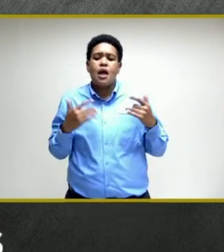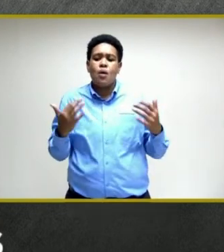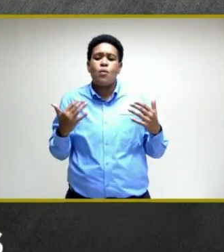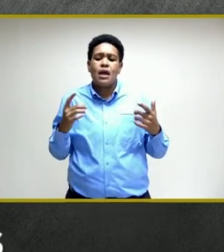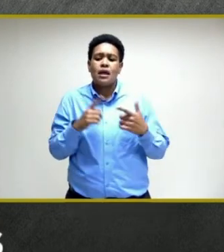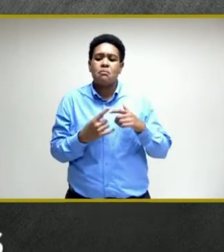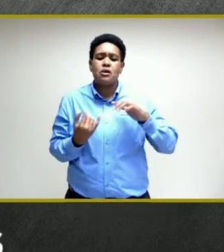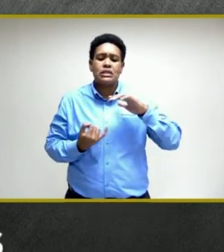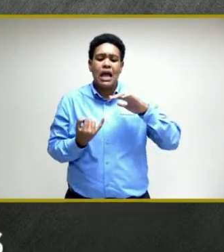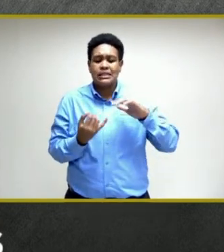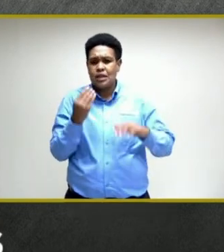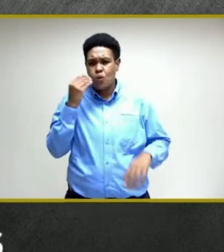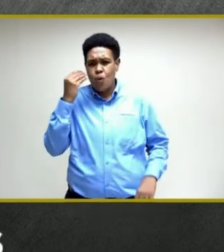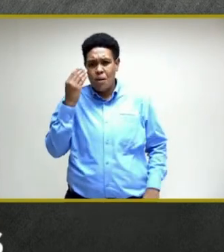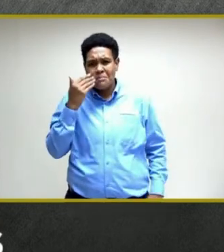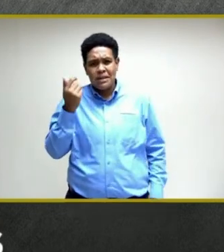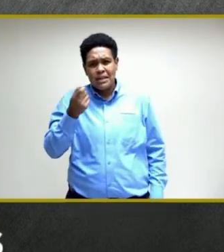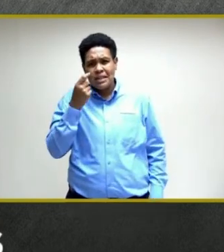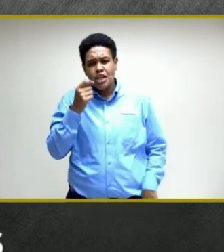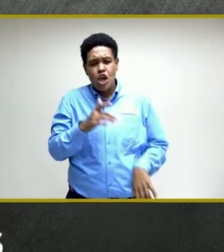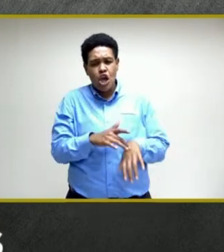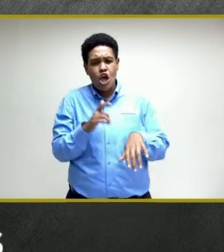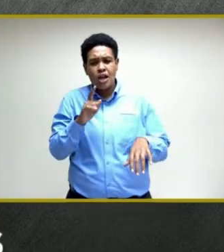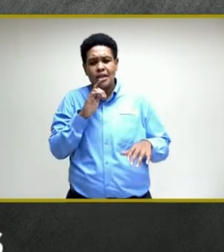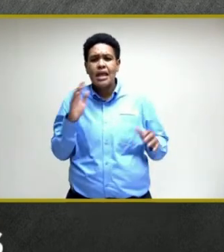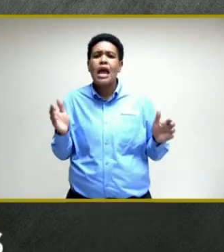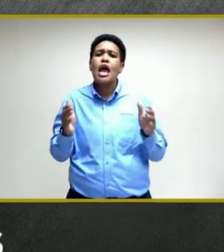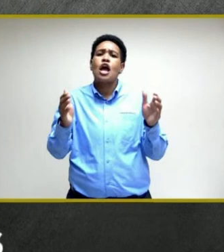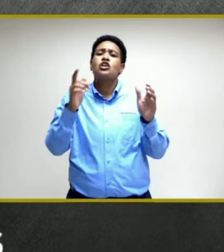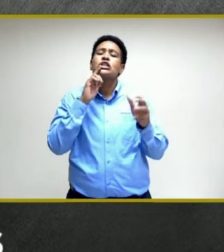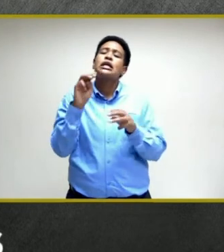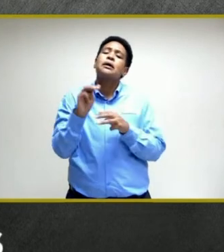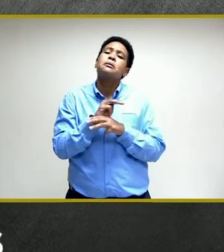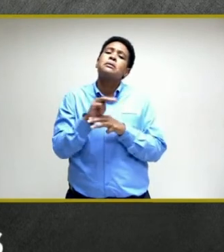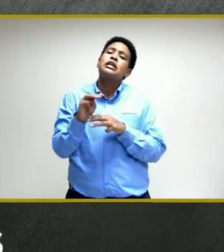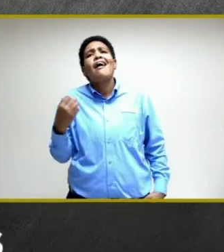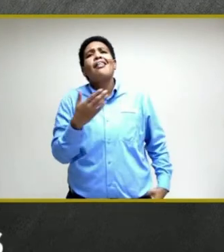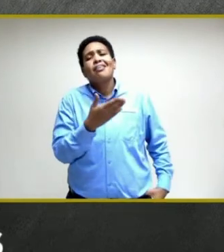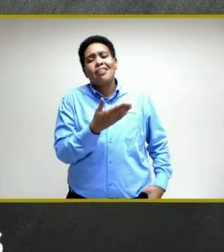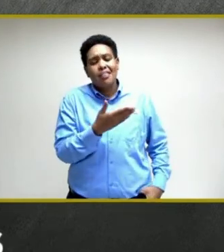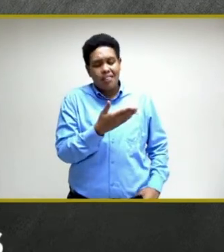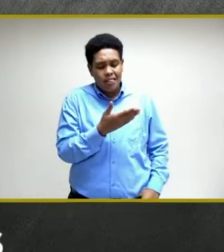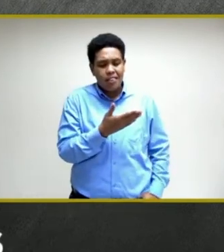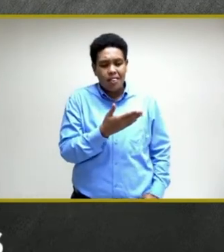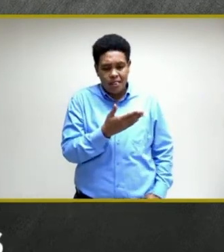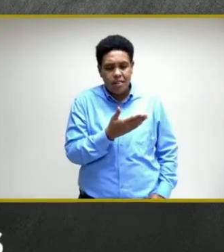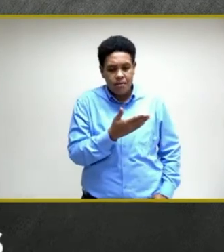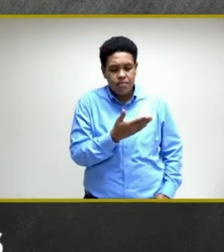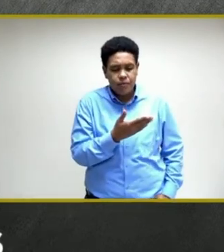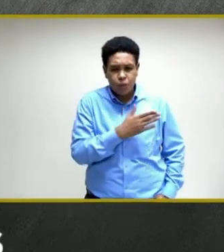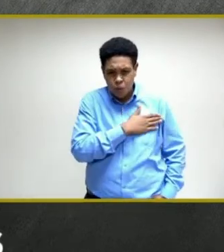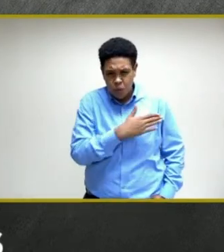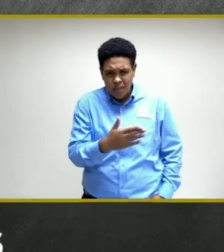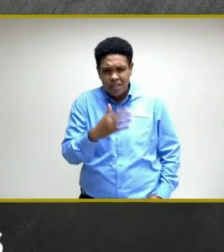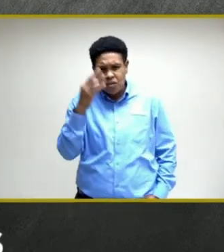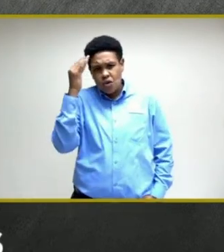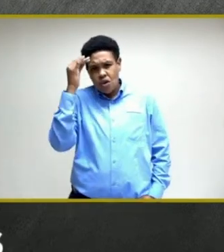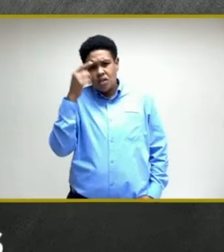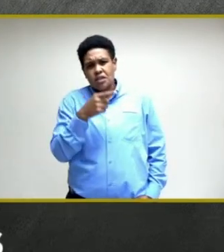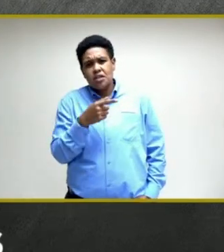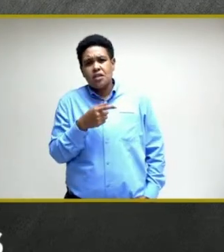isolate at home. They were encouraging the ministry to is willing to consider